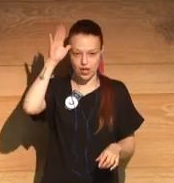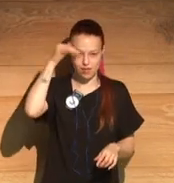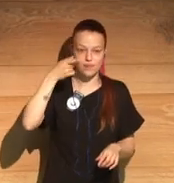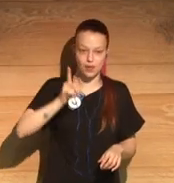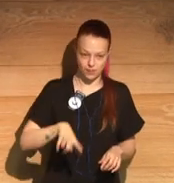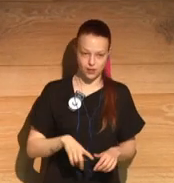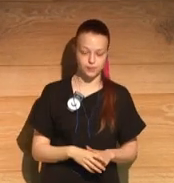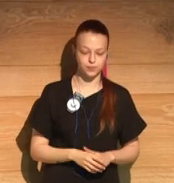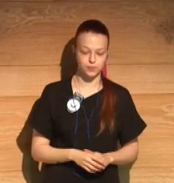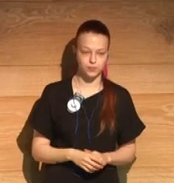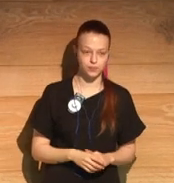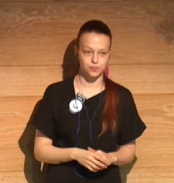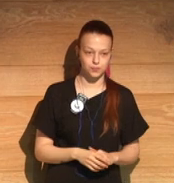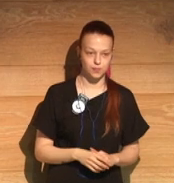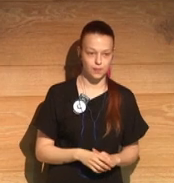brutality.